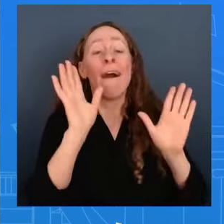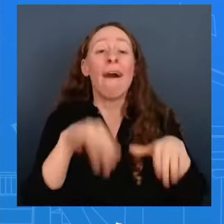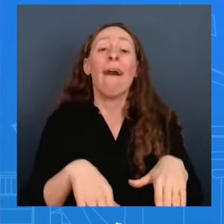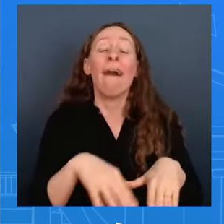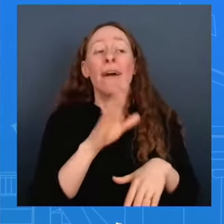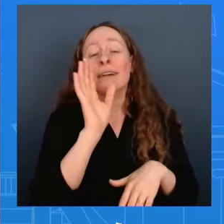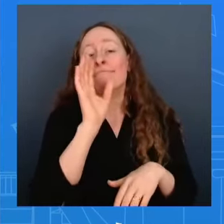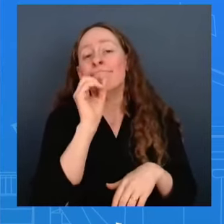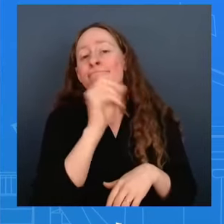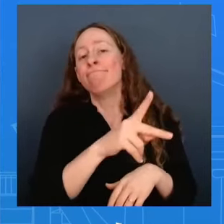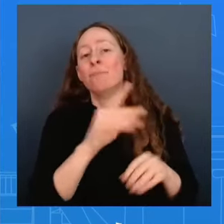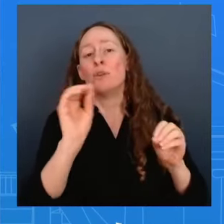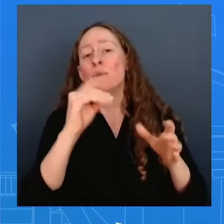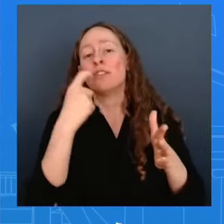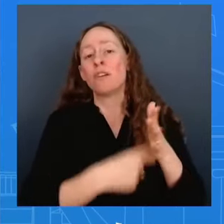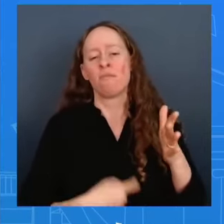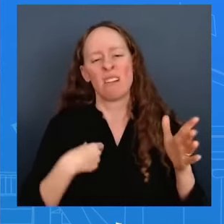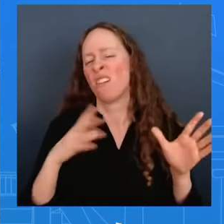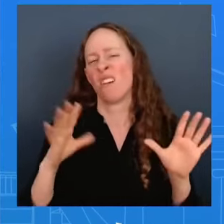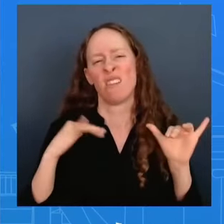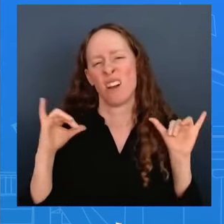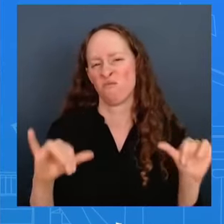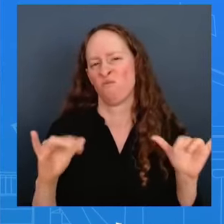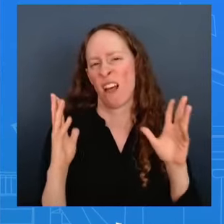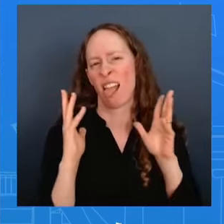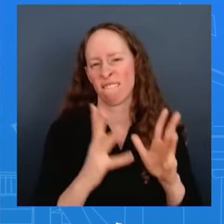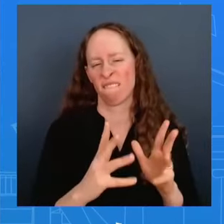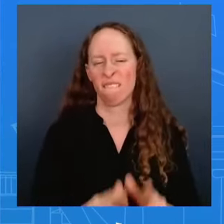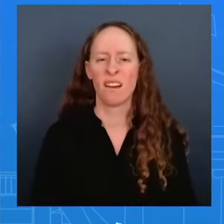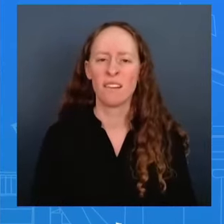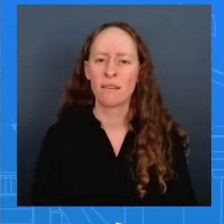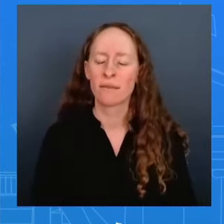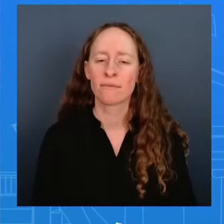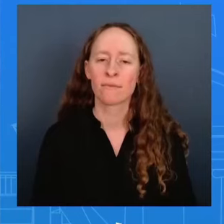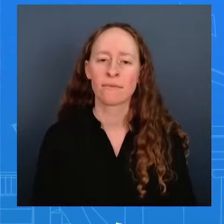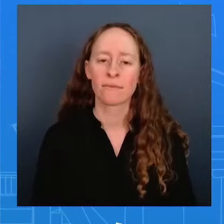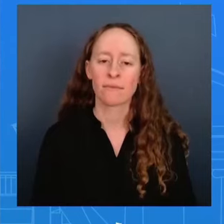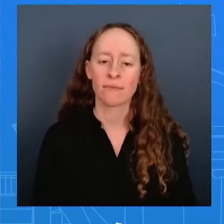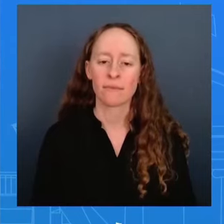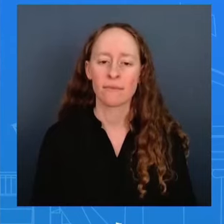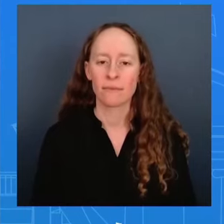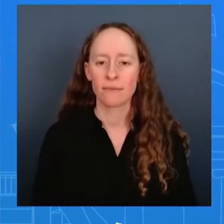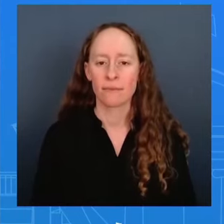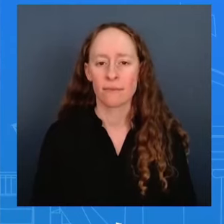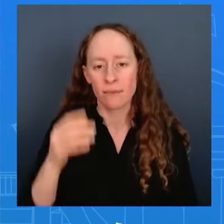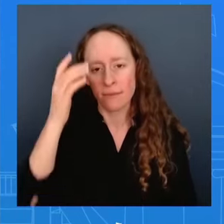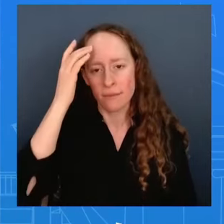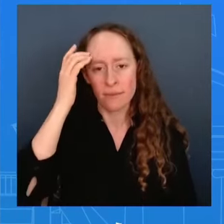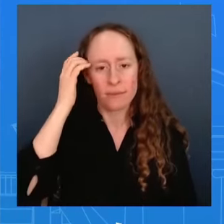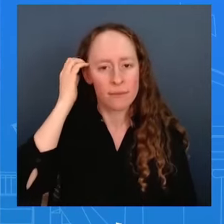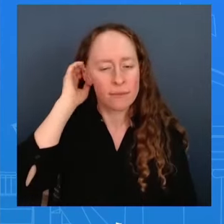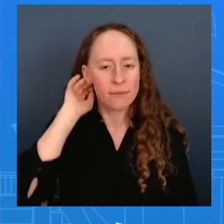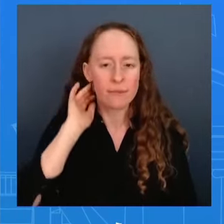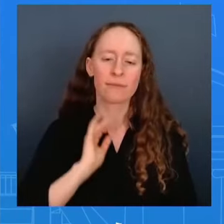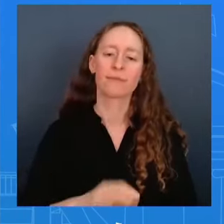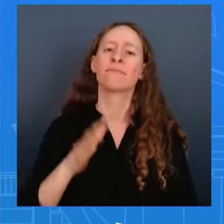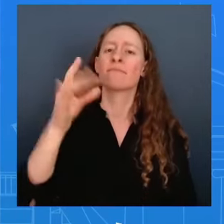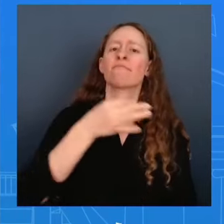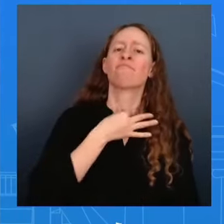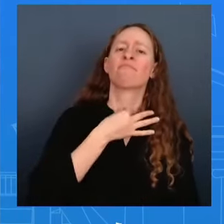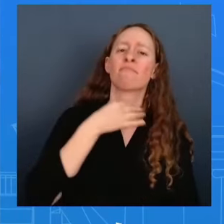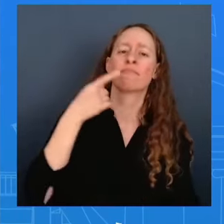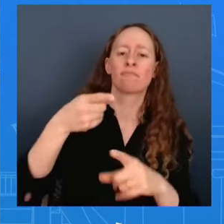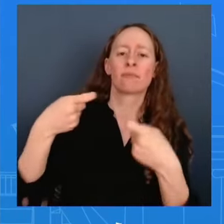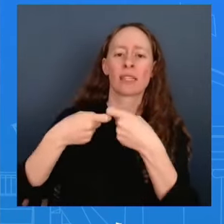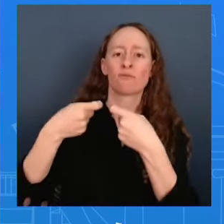quickly what do you say to critics who say that by putting these high tariffs on chinese evs you're leaving american consumers with fewer options more expensive